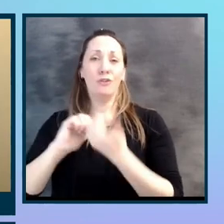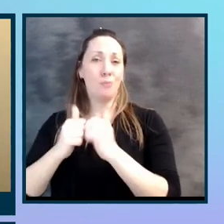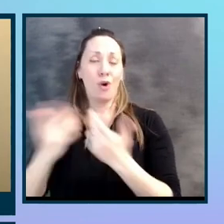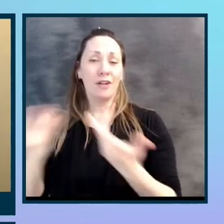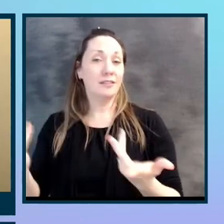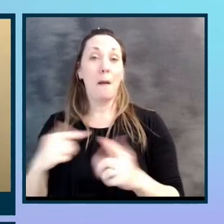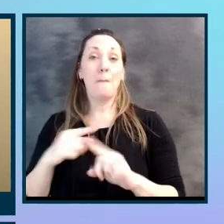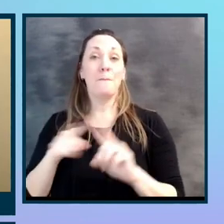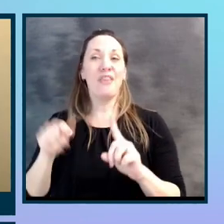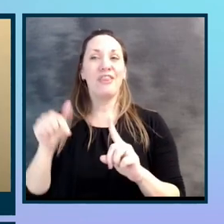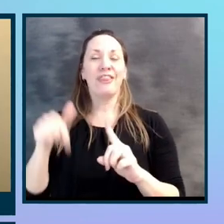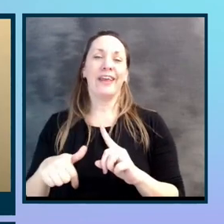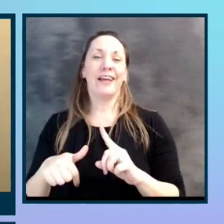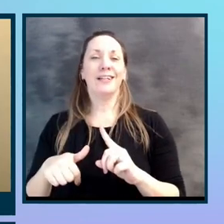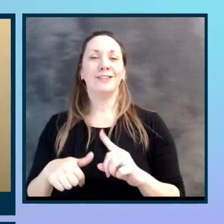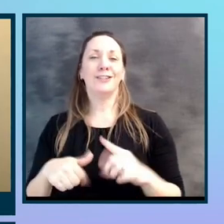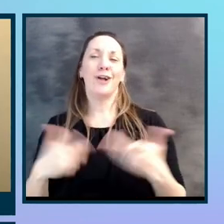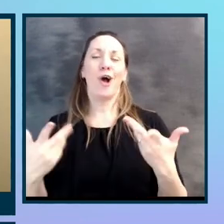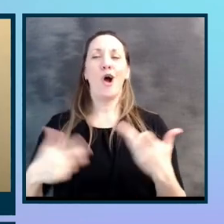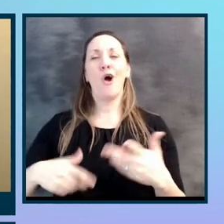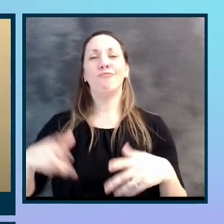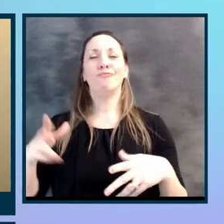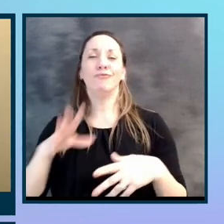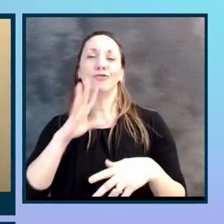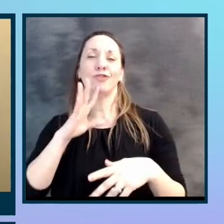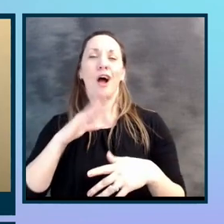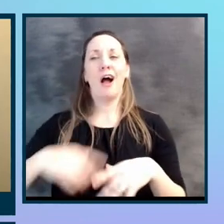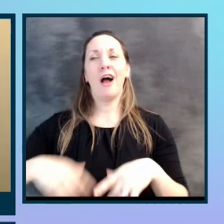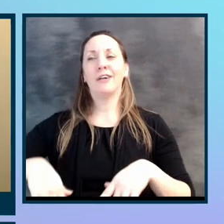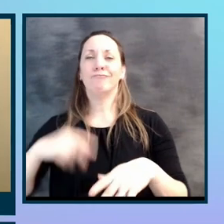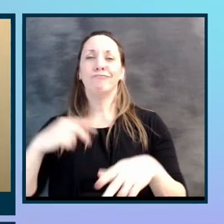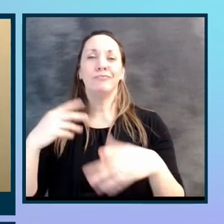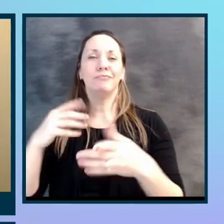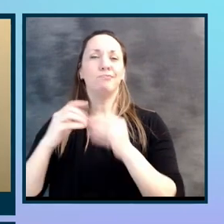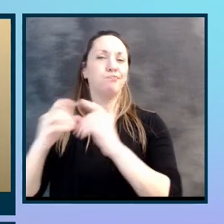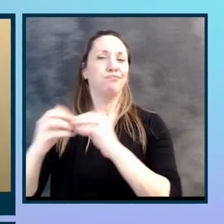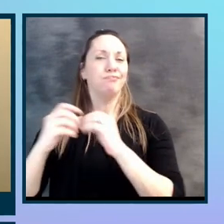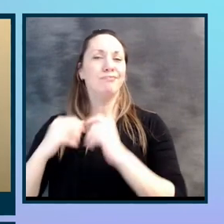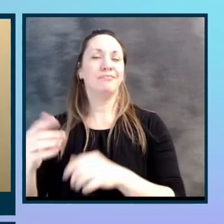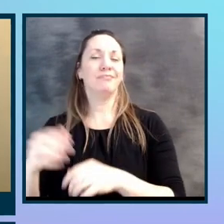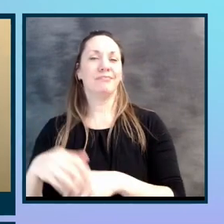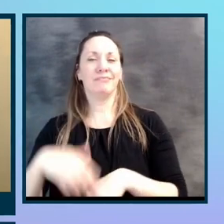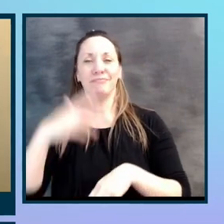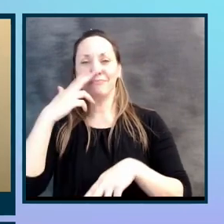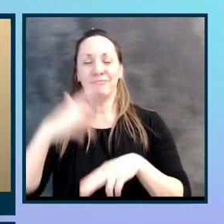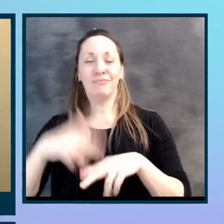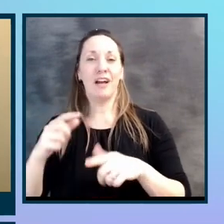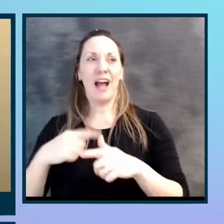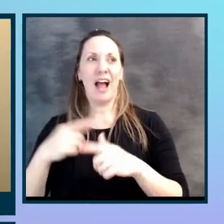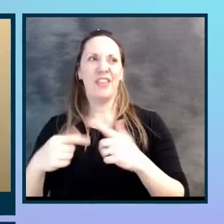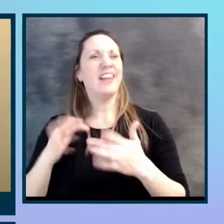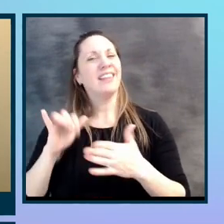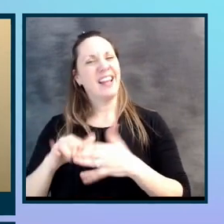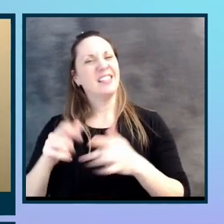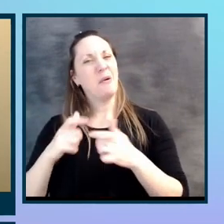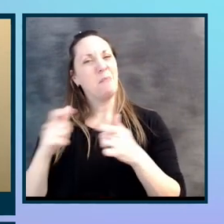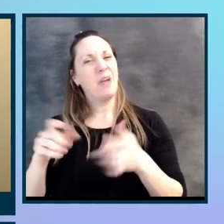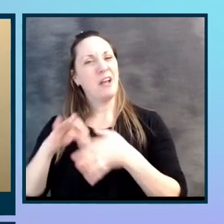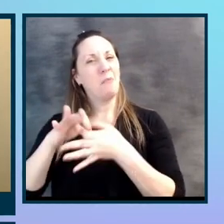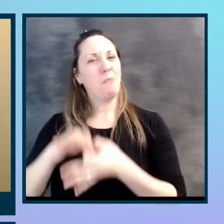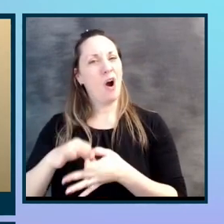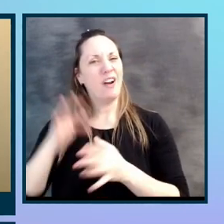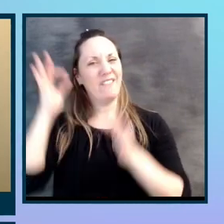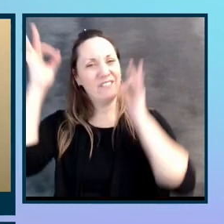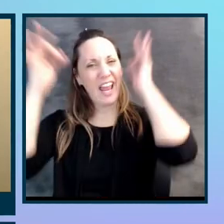this smack talk to talk about, go on the message board to connect. I think that's also a big factor in fantasy and